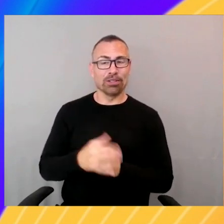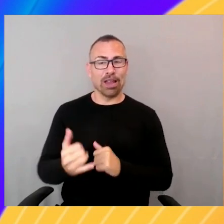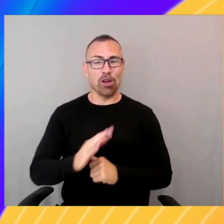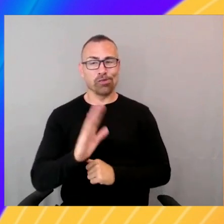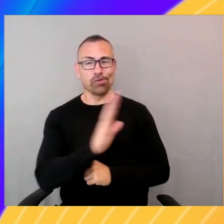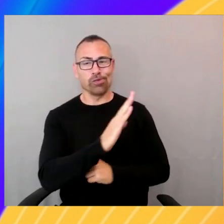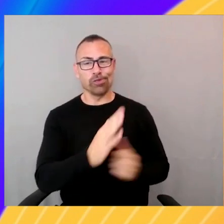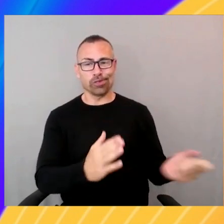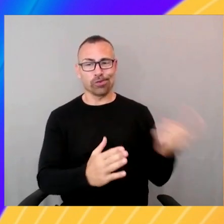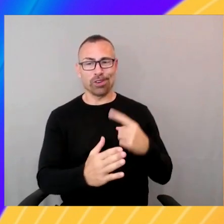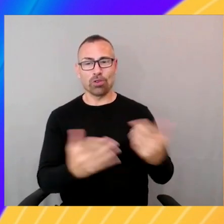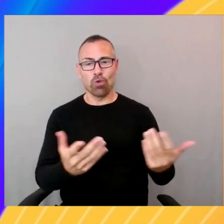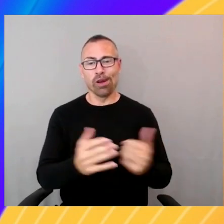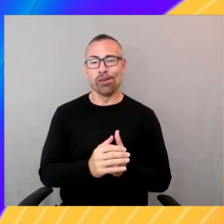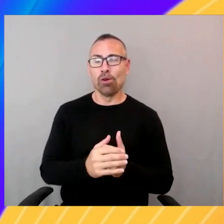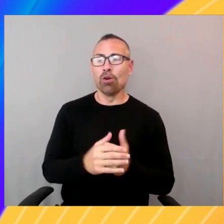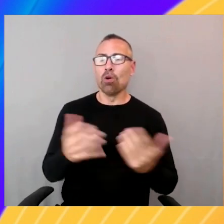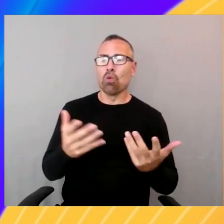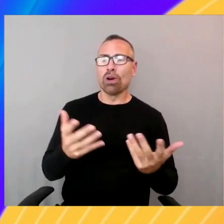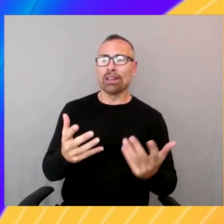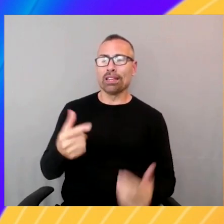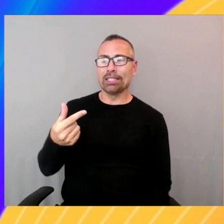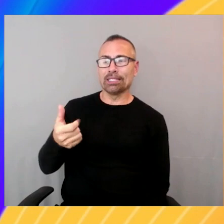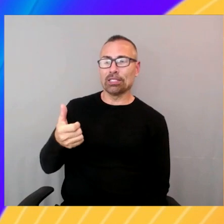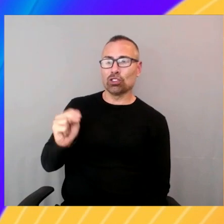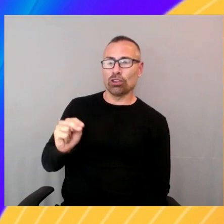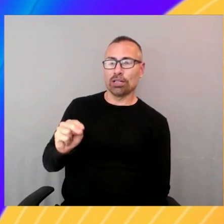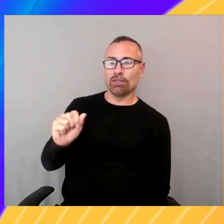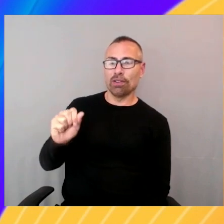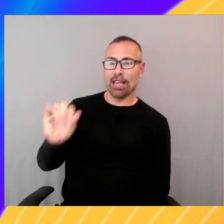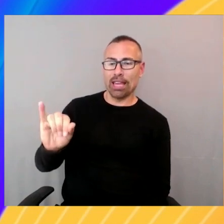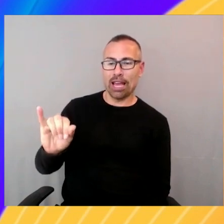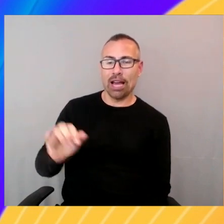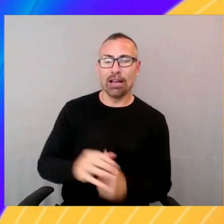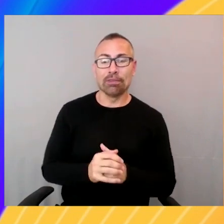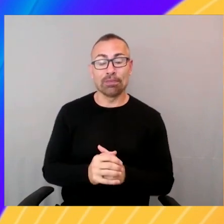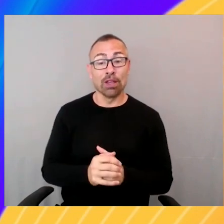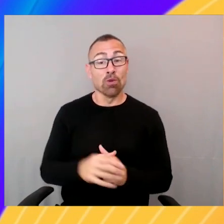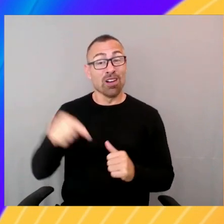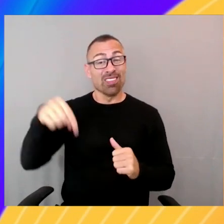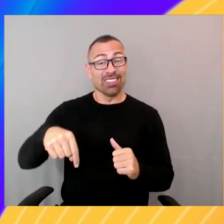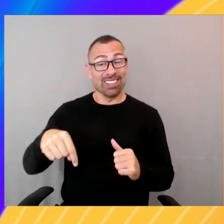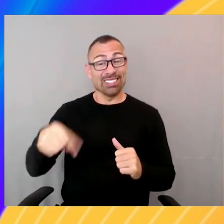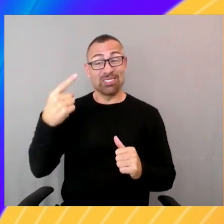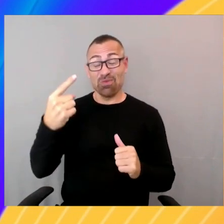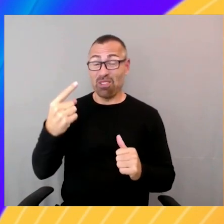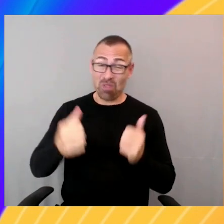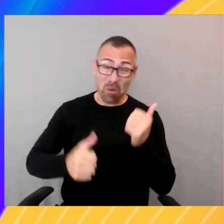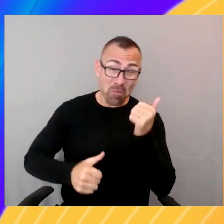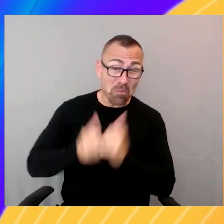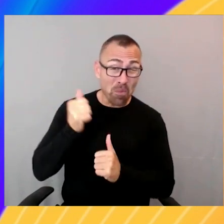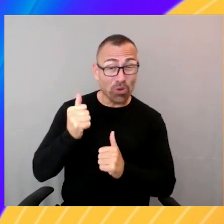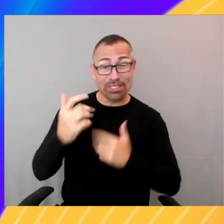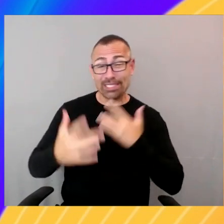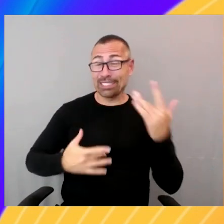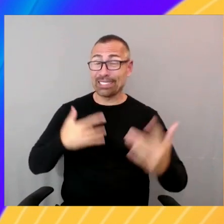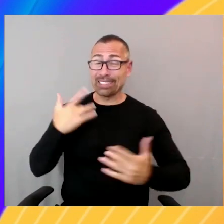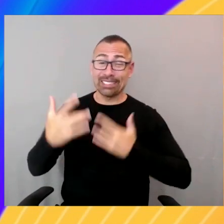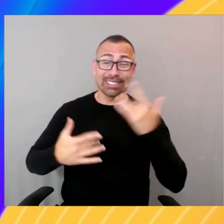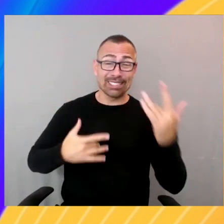this in my view is one of the most exciting spaces for machine learning. And as the name implies,